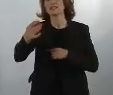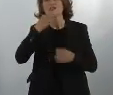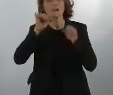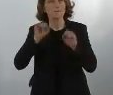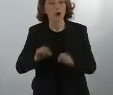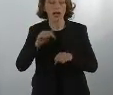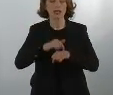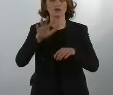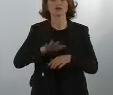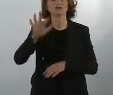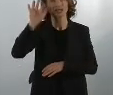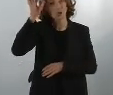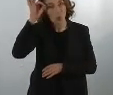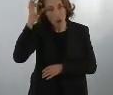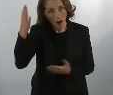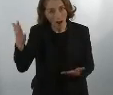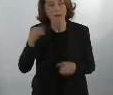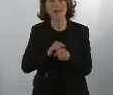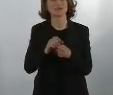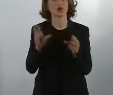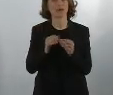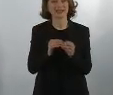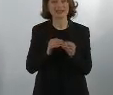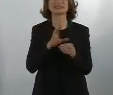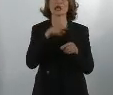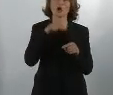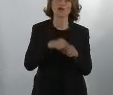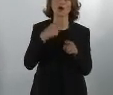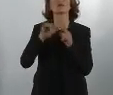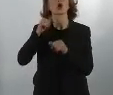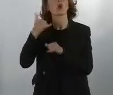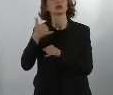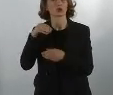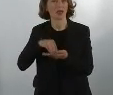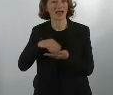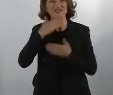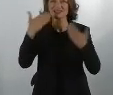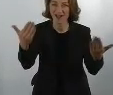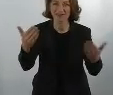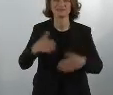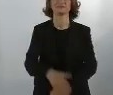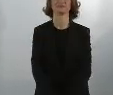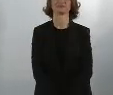the possibility to ask further questions this afternoon at 3 o'clock in the press conference with Commissioner Johansson and Minister Sieg.